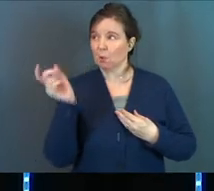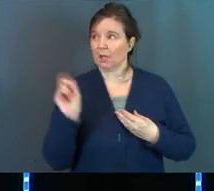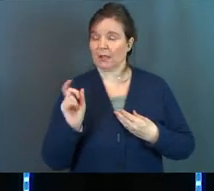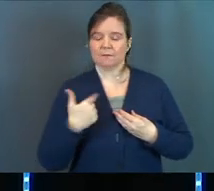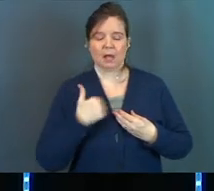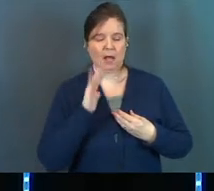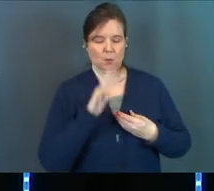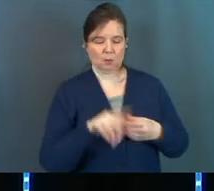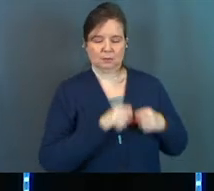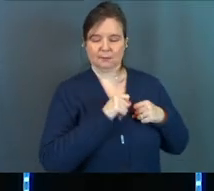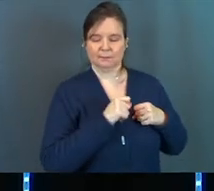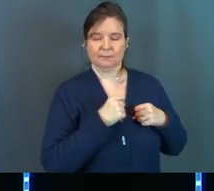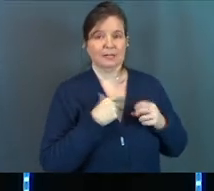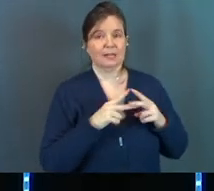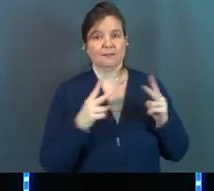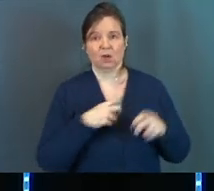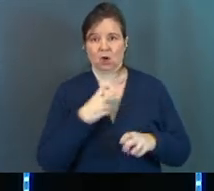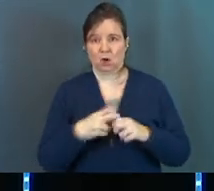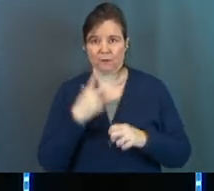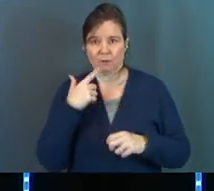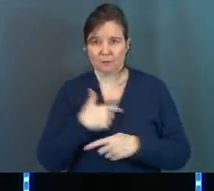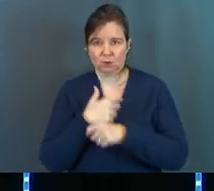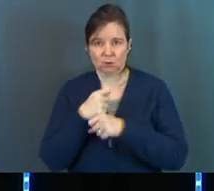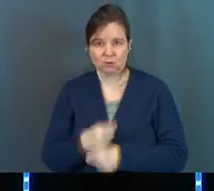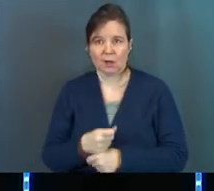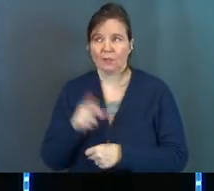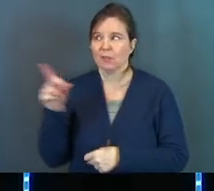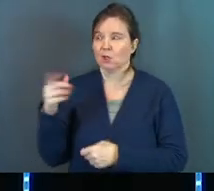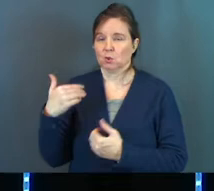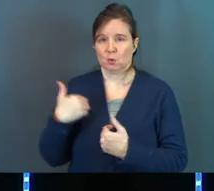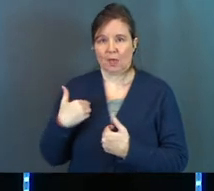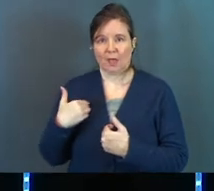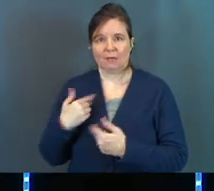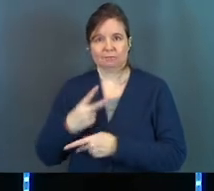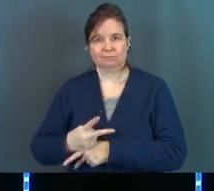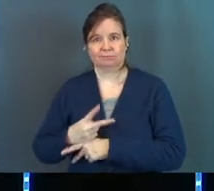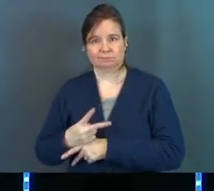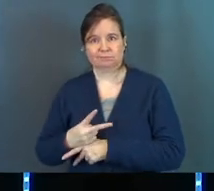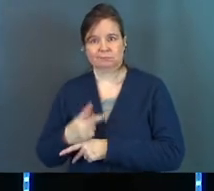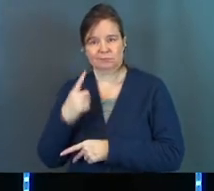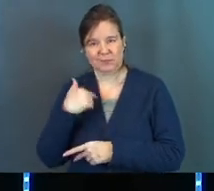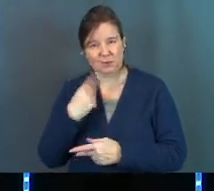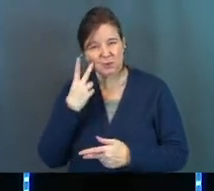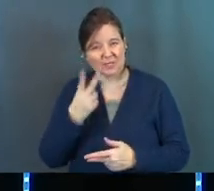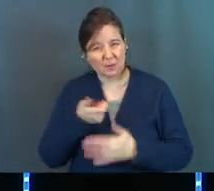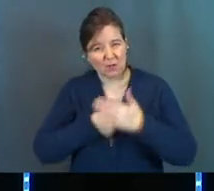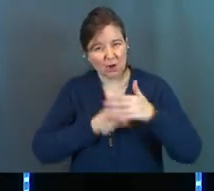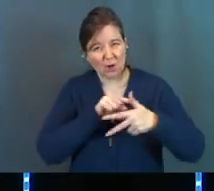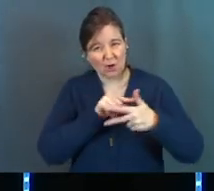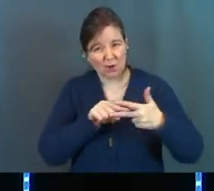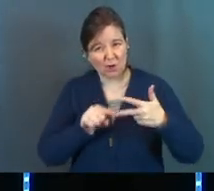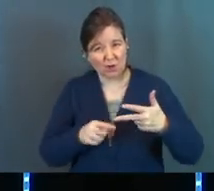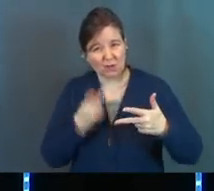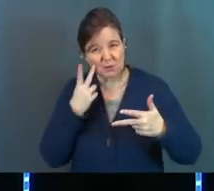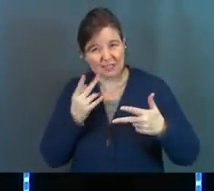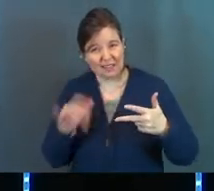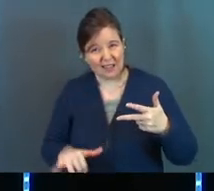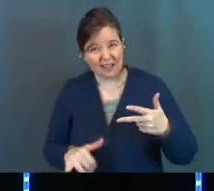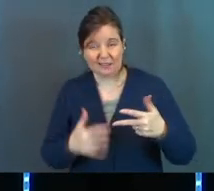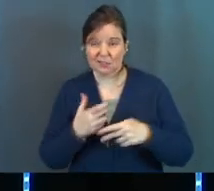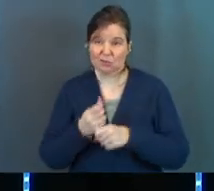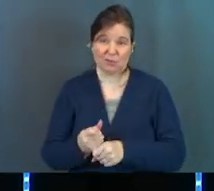don't give it to me. And it's very hard for me to trust that you've got me in any of these areas. you see what's underneath even all of these?